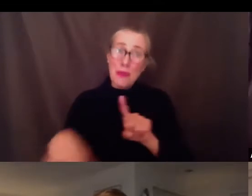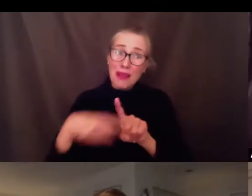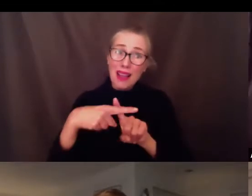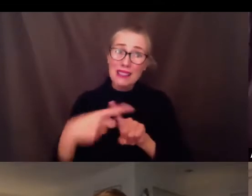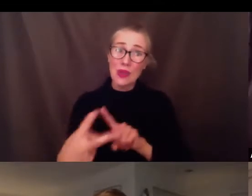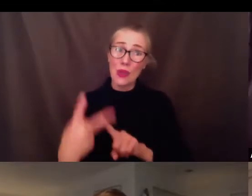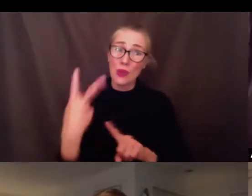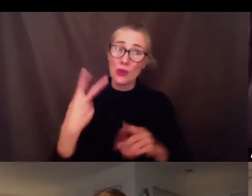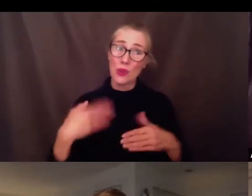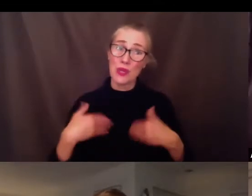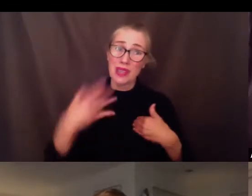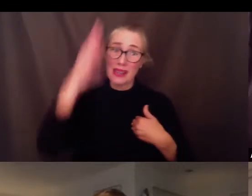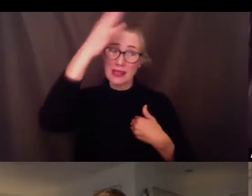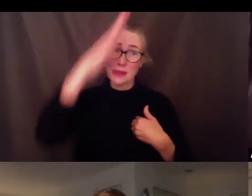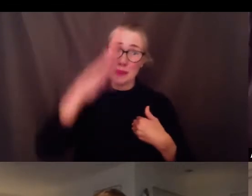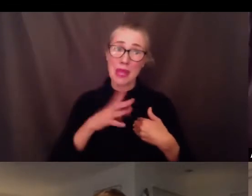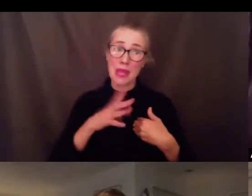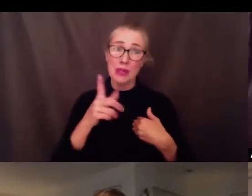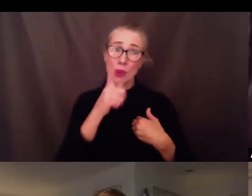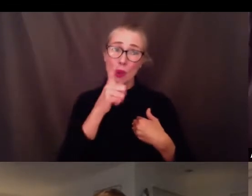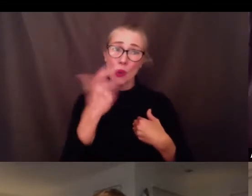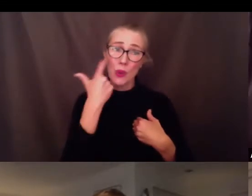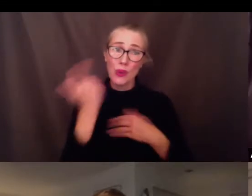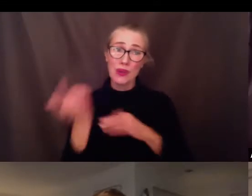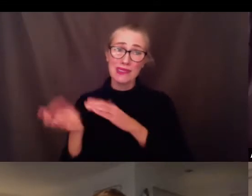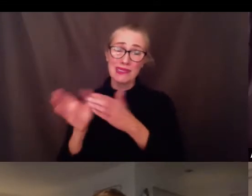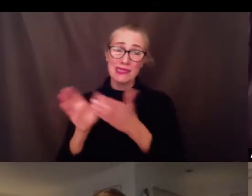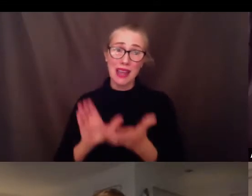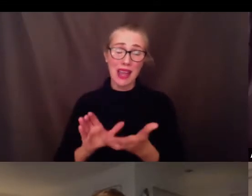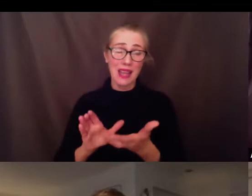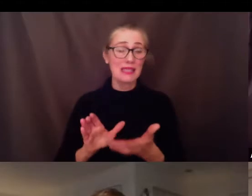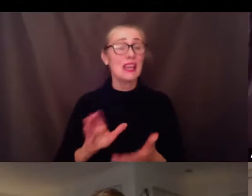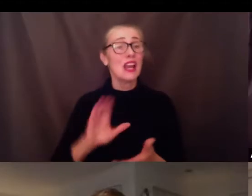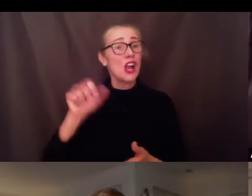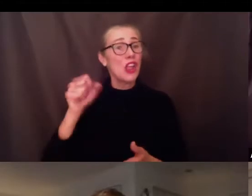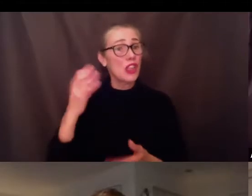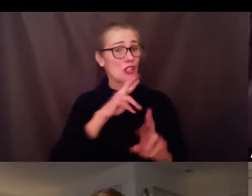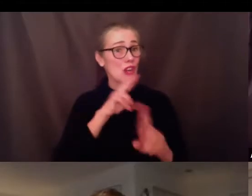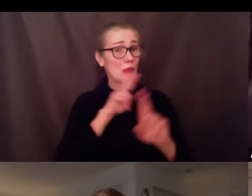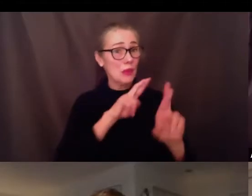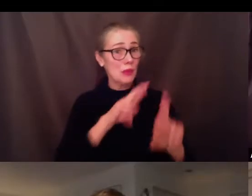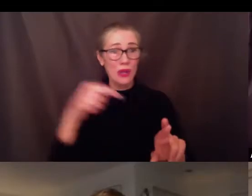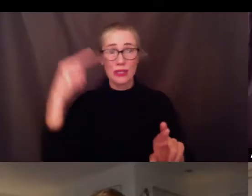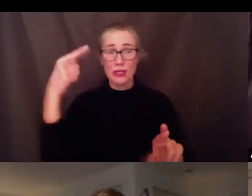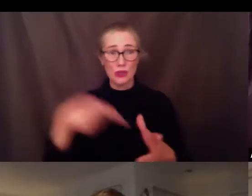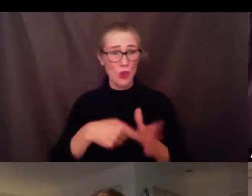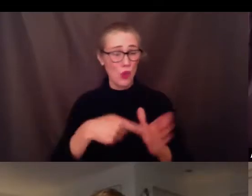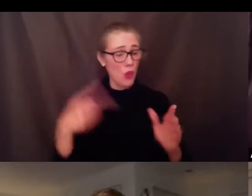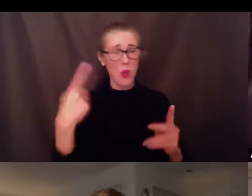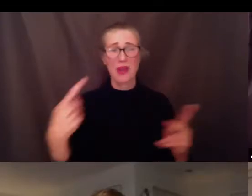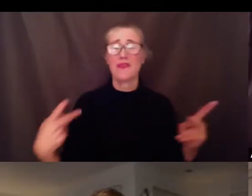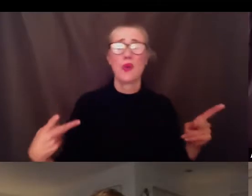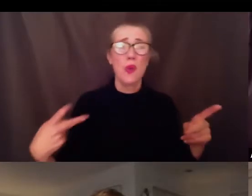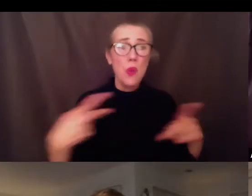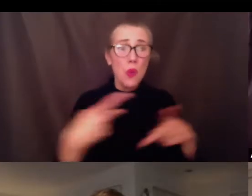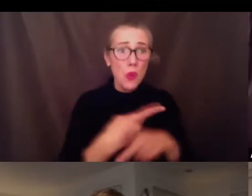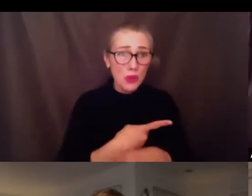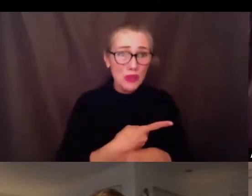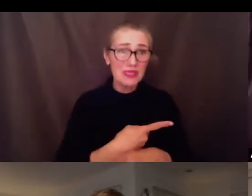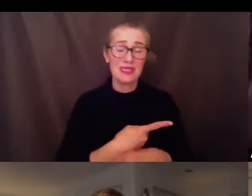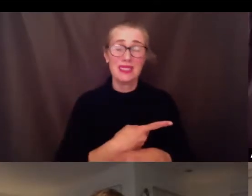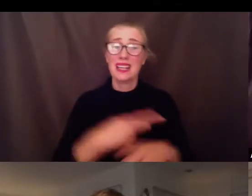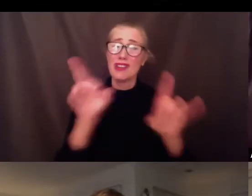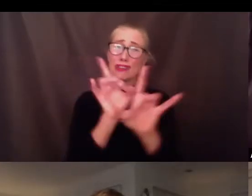President-elect Biden recently stated that the jobs report shows that we remain in the midst of one of the worst economic and job crisis